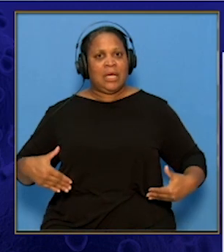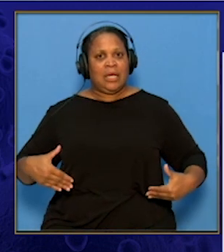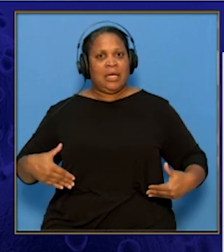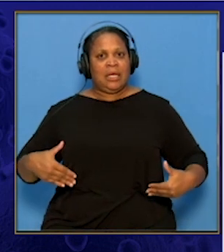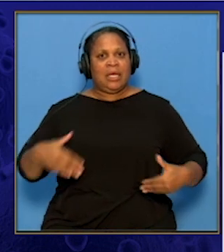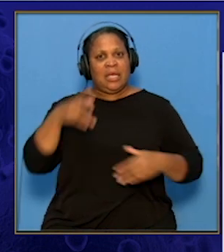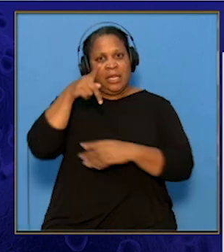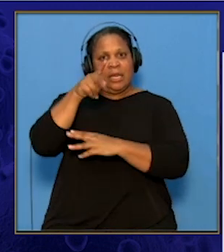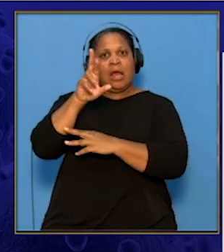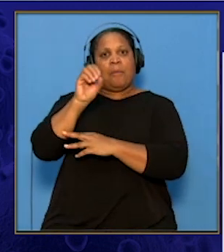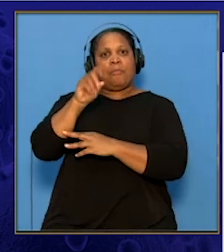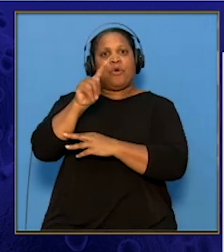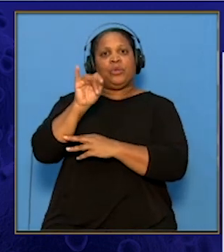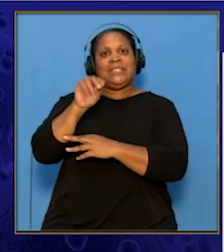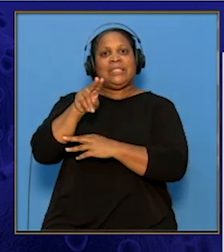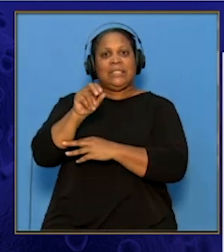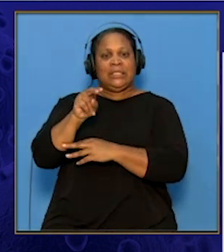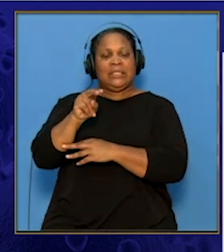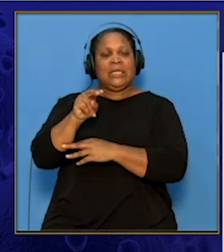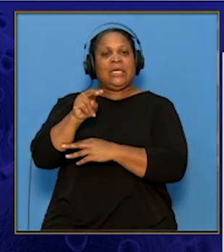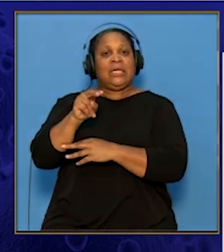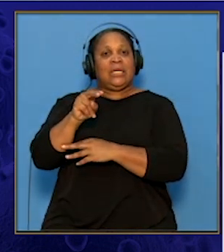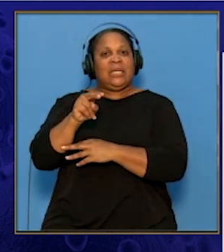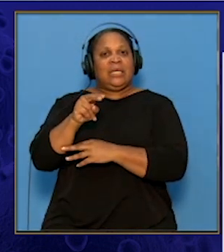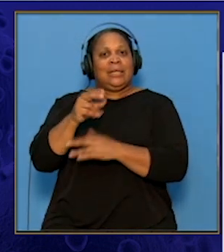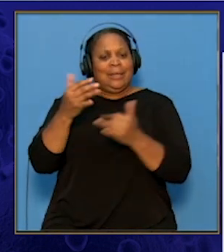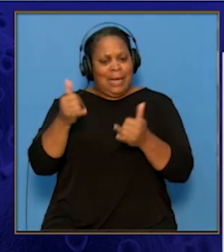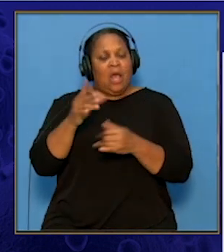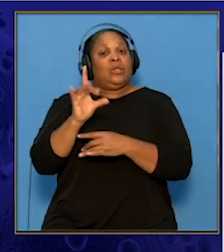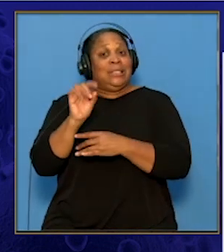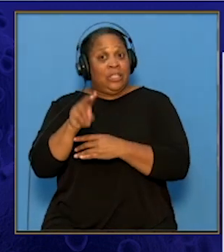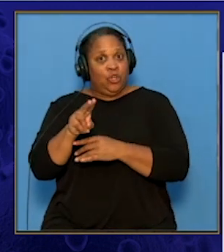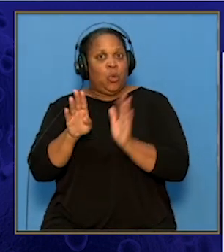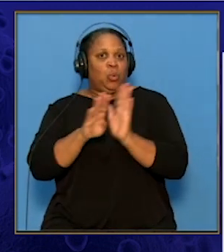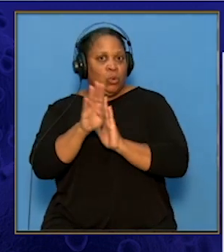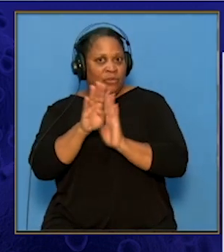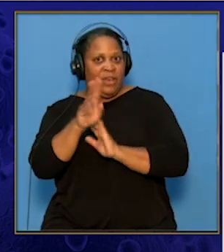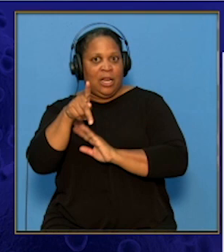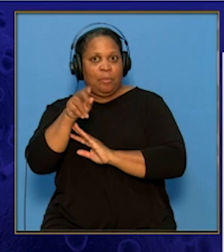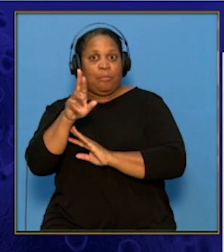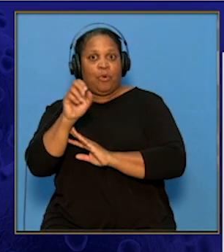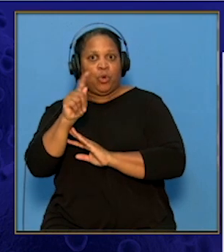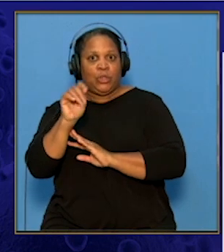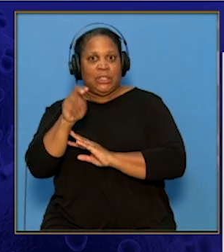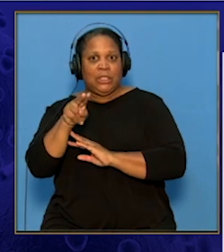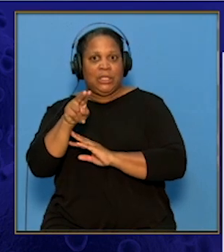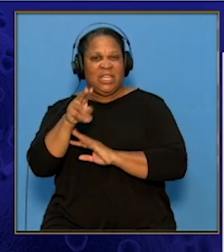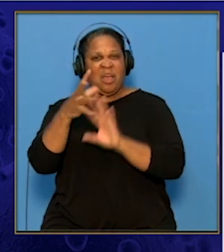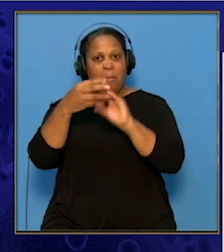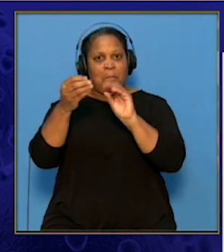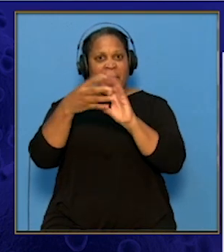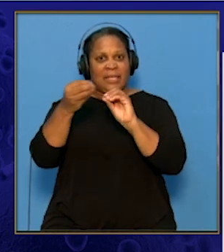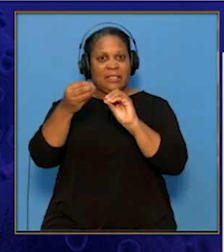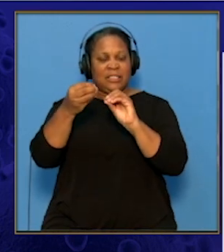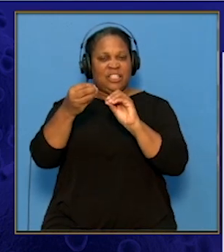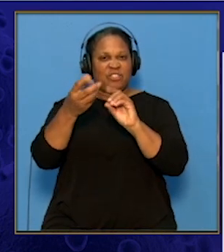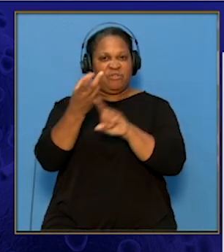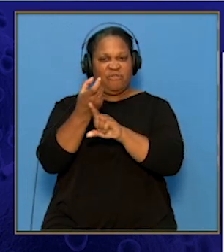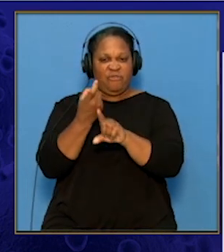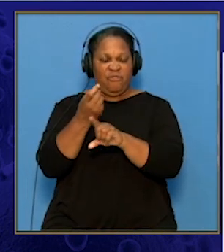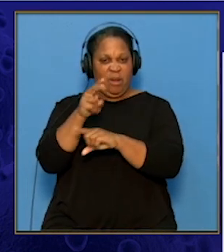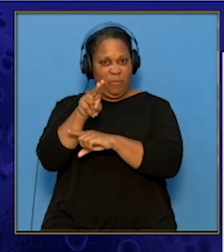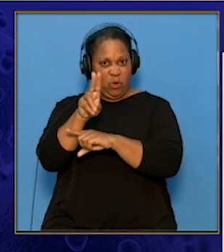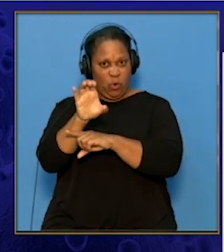of protein. In order for DNA to make protein, the message needs to be carried from the nucleus